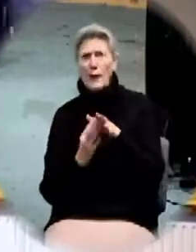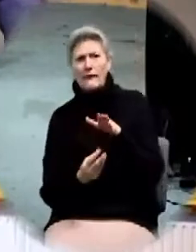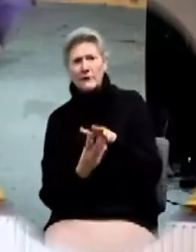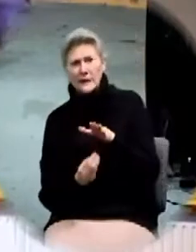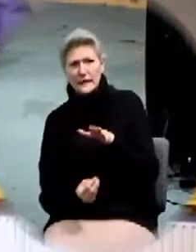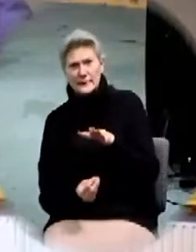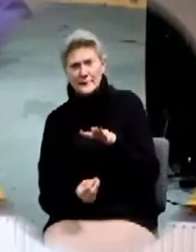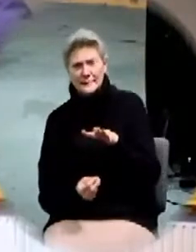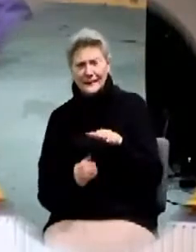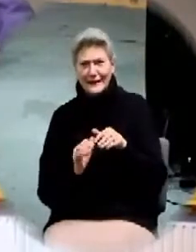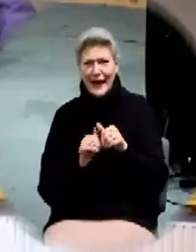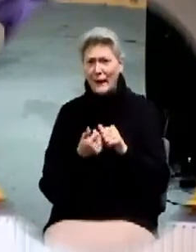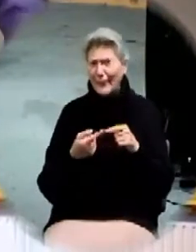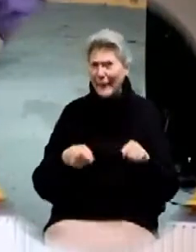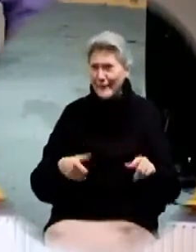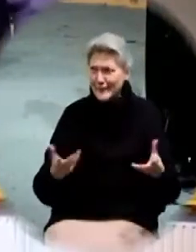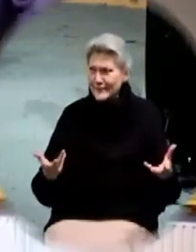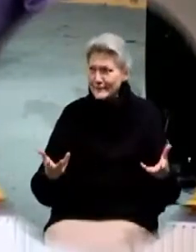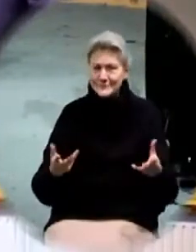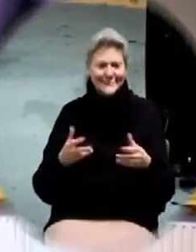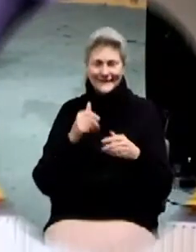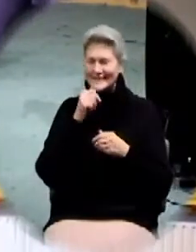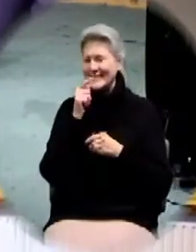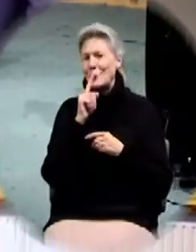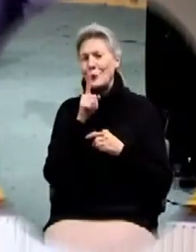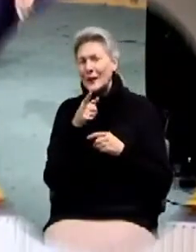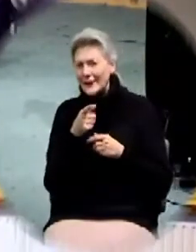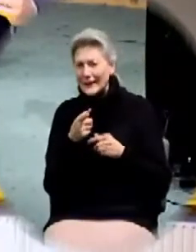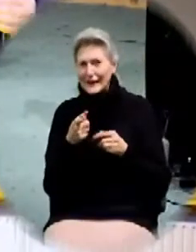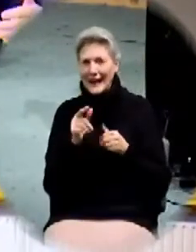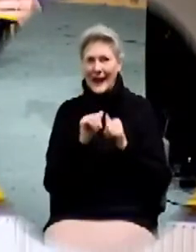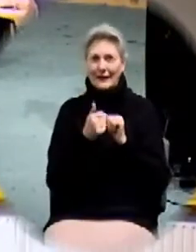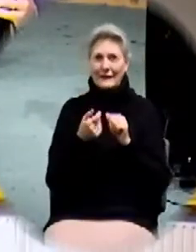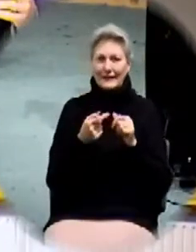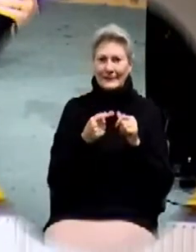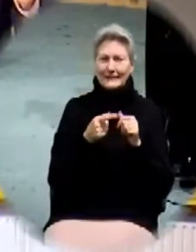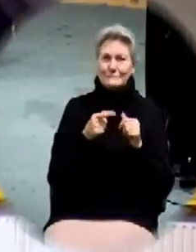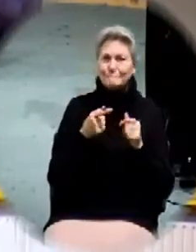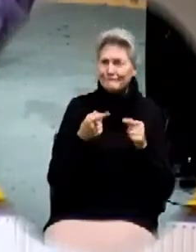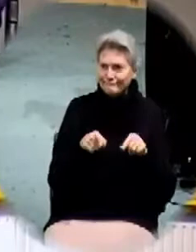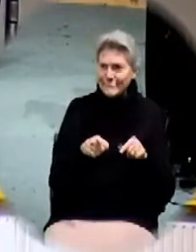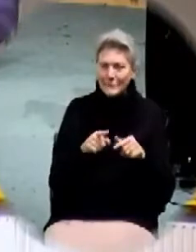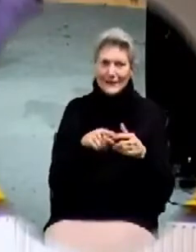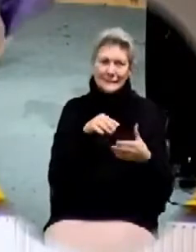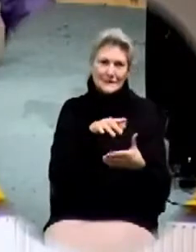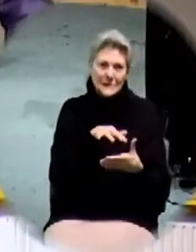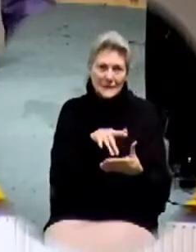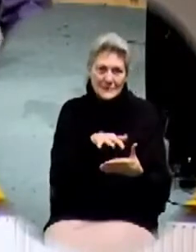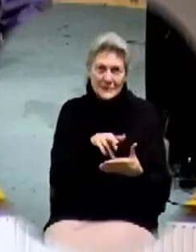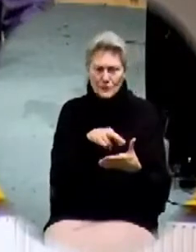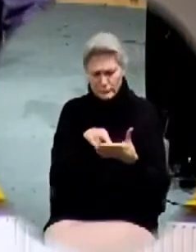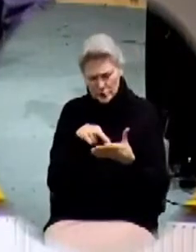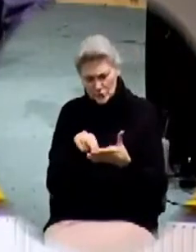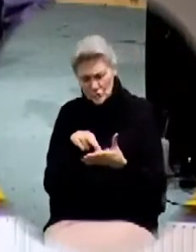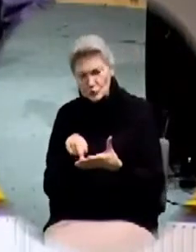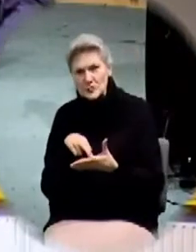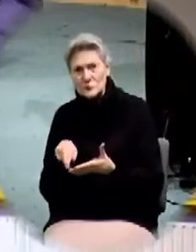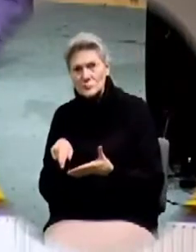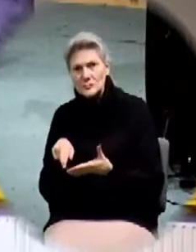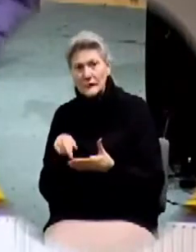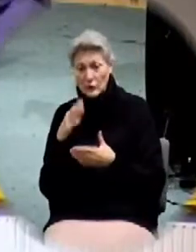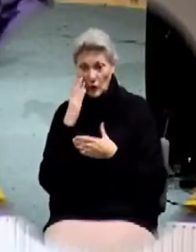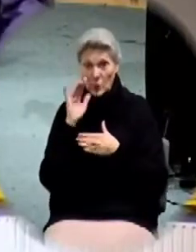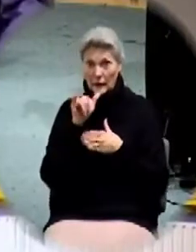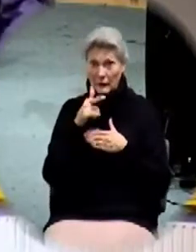It's not exactly the way it happened. But he began to study and research. Just as a little aside, if you know anything about